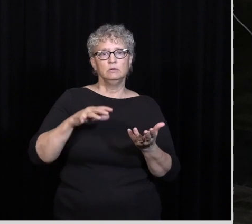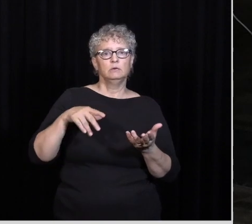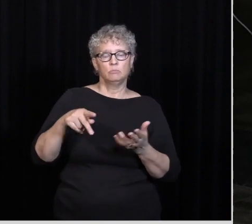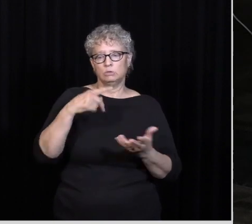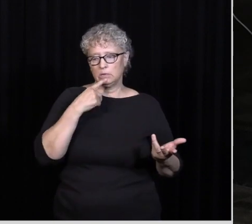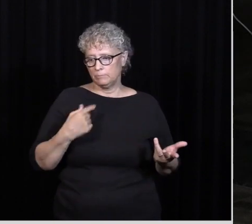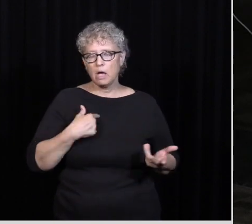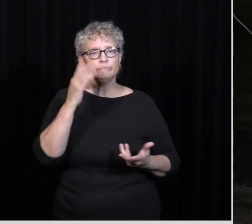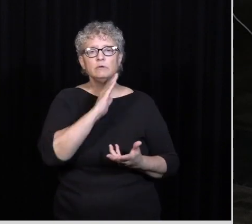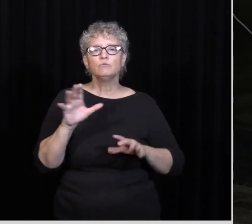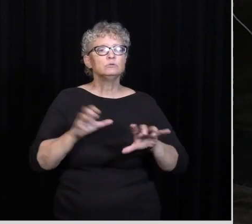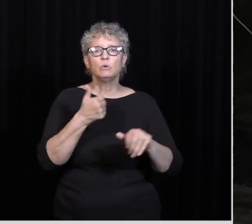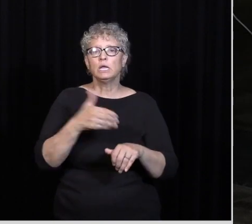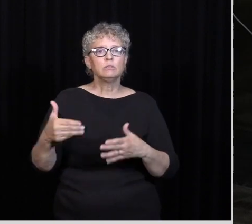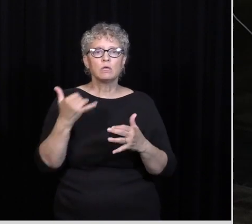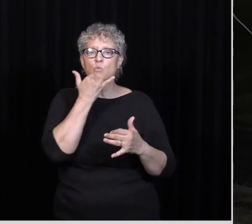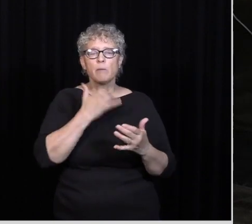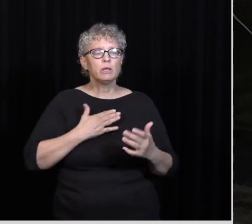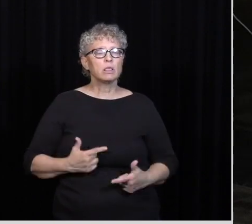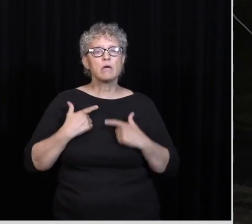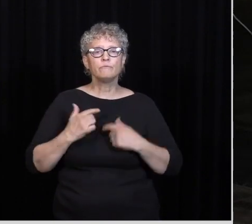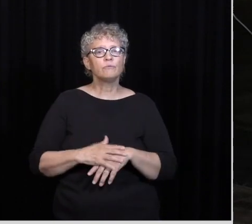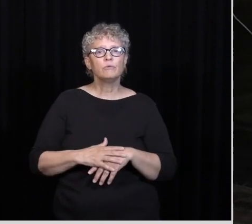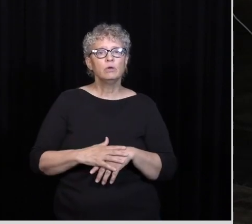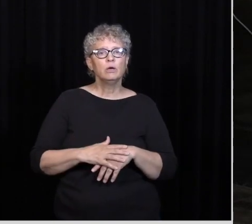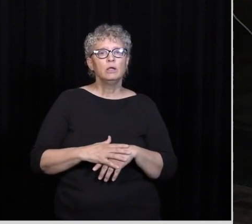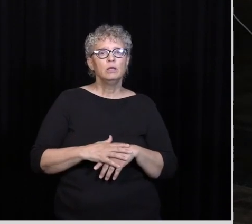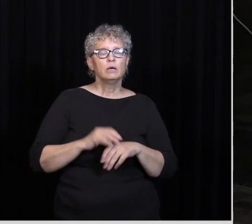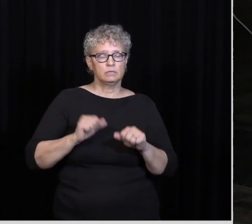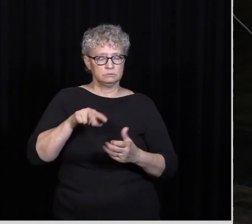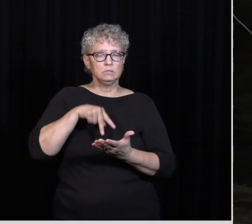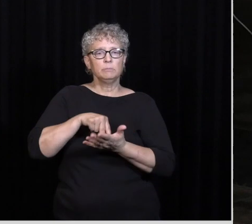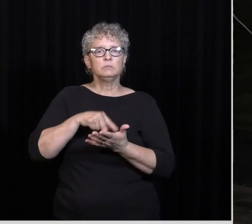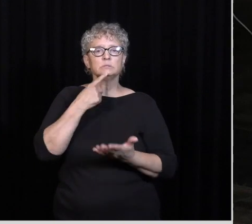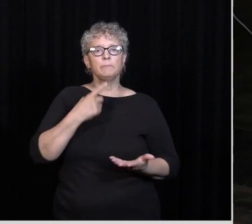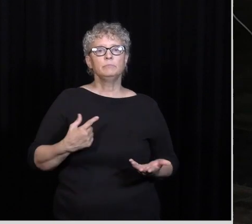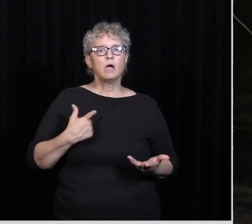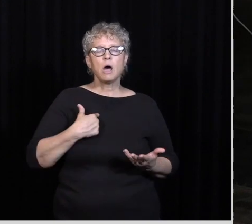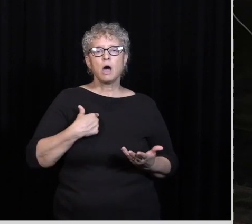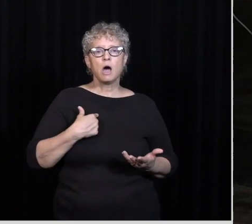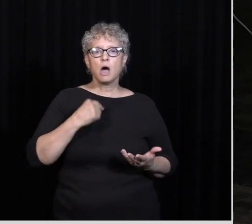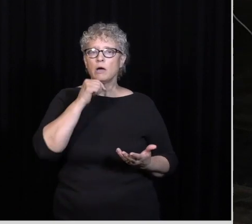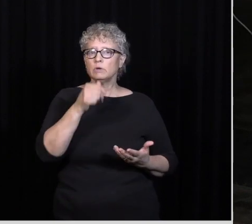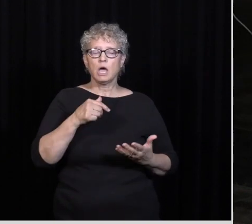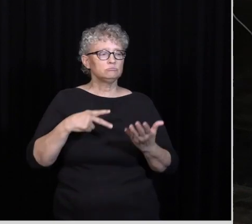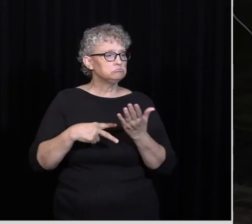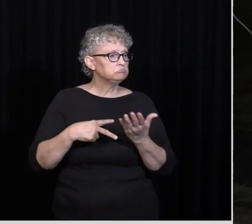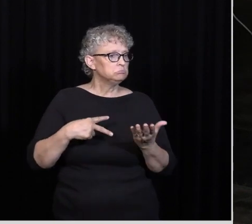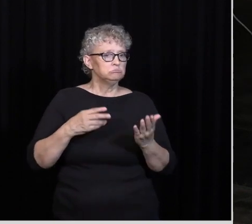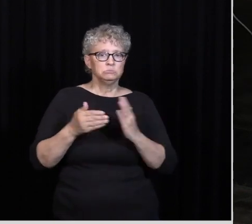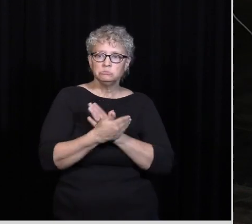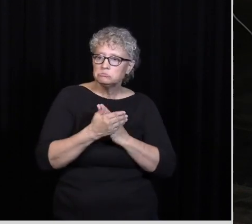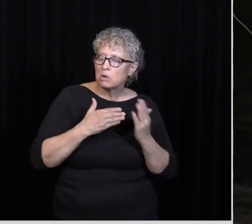never Done anything Wrong in my life It's It's the guy Who can stand up And say I've not I've not Cheated on my wife I've not